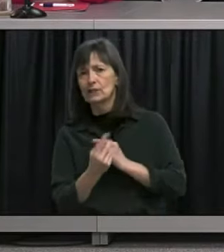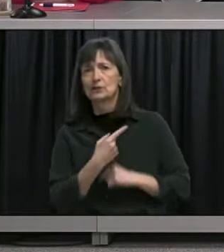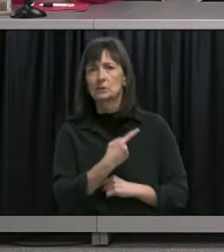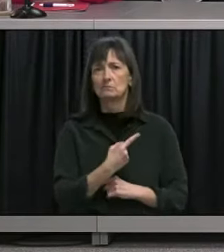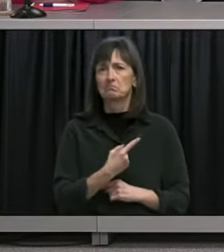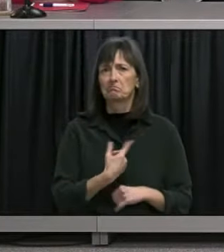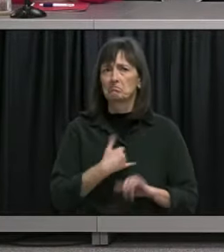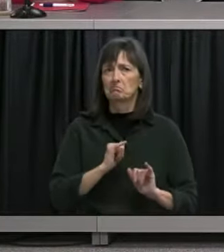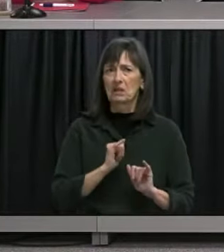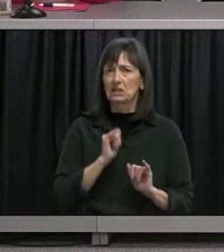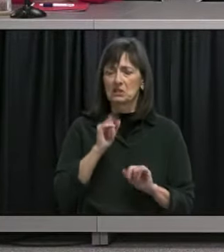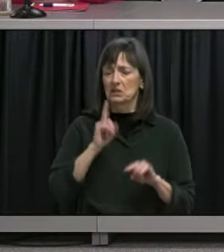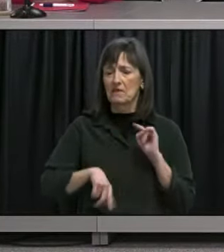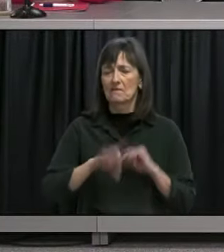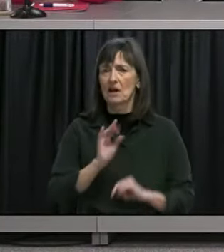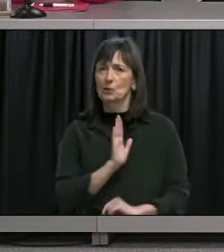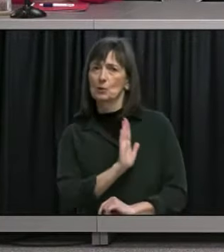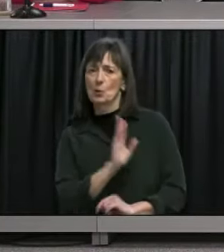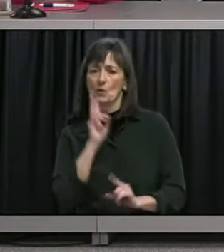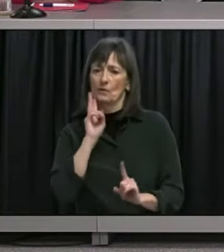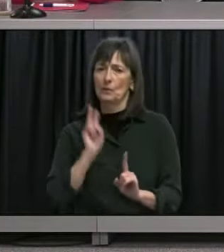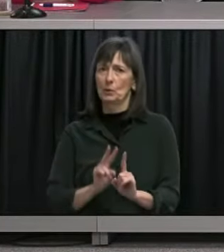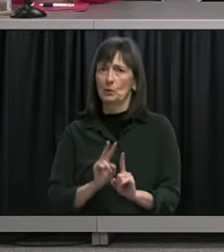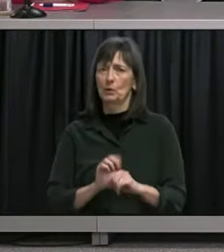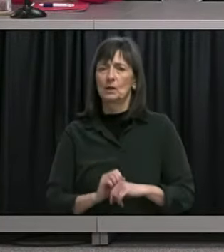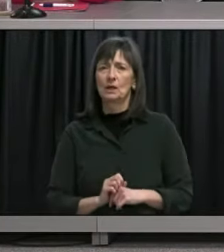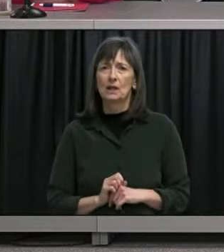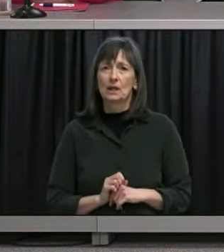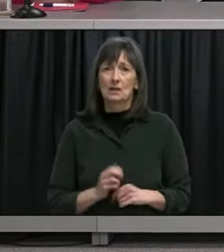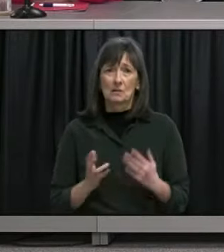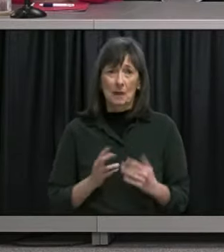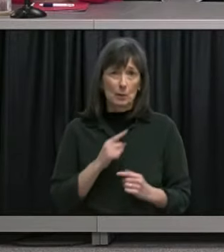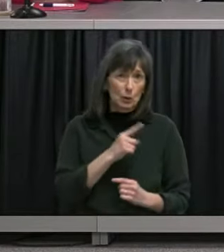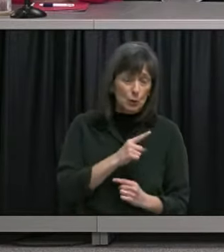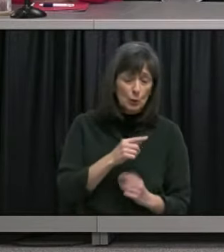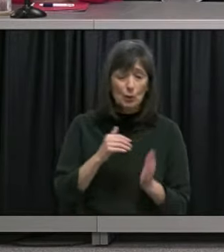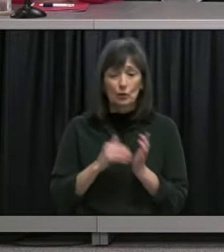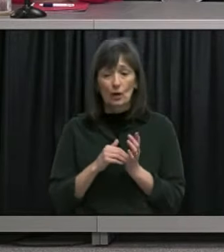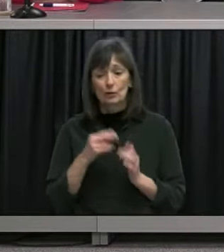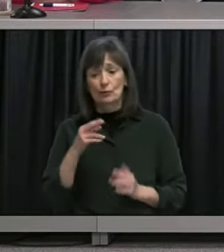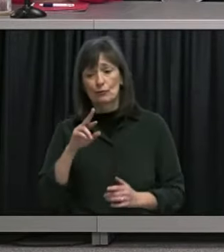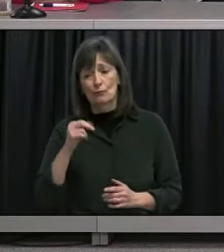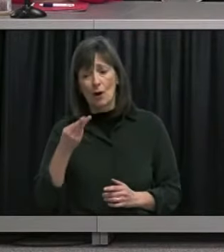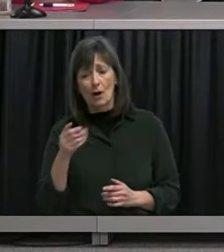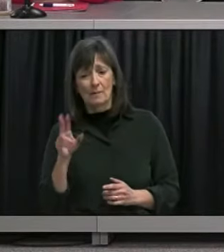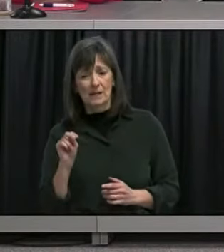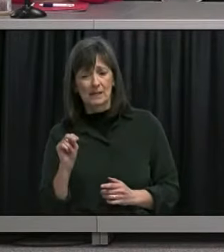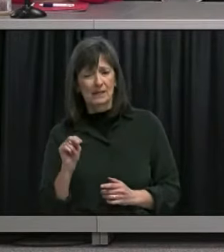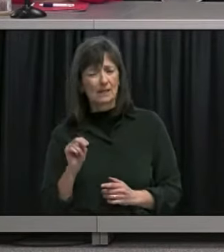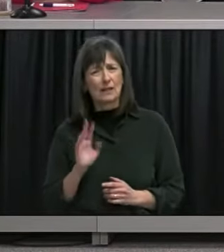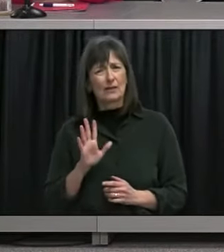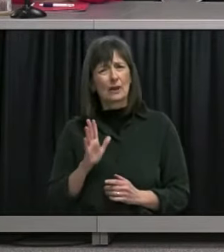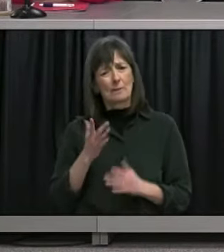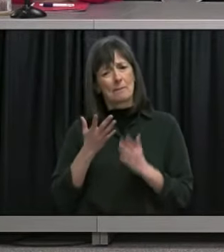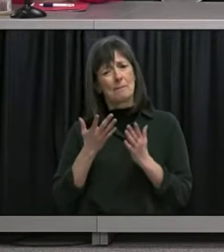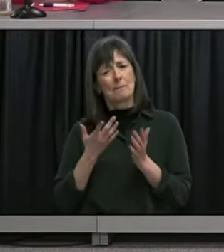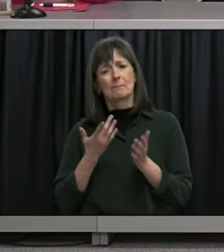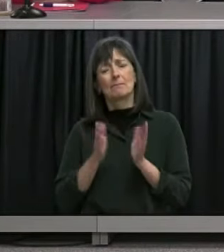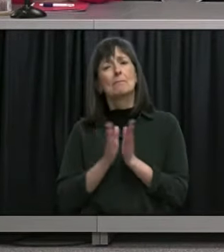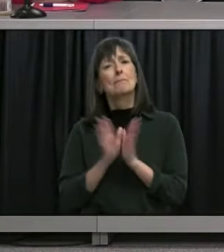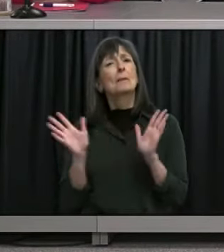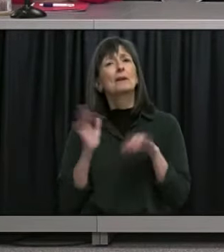predicted premier so I'm just wondering whether you or Dr. Rahman or someone can point us to this publicly available